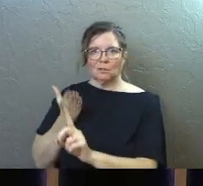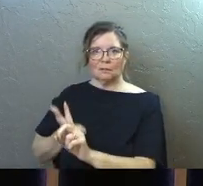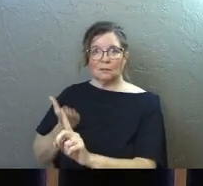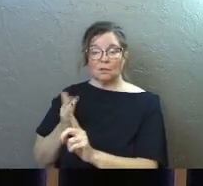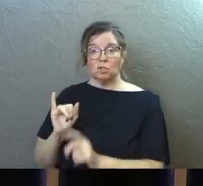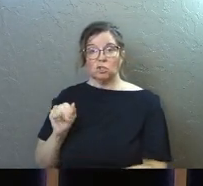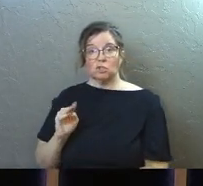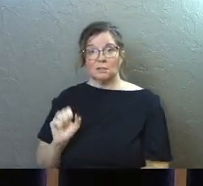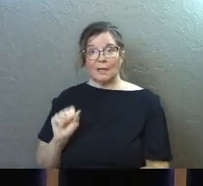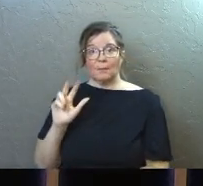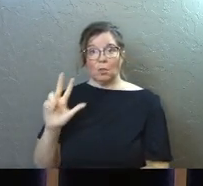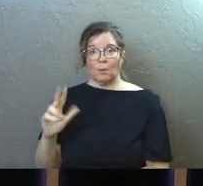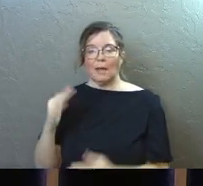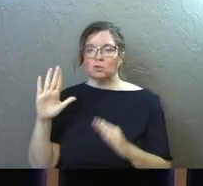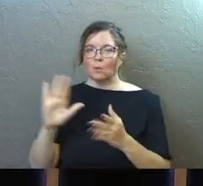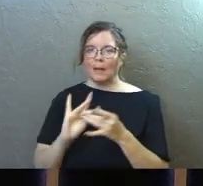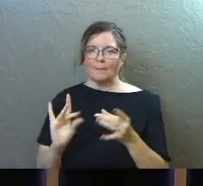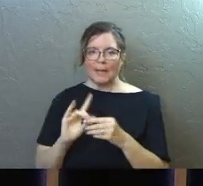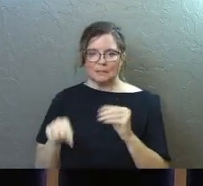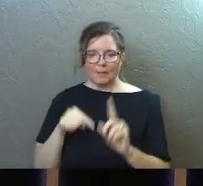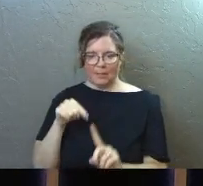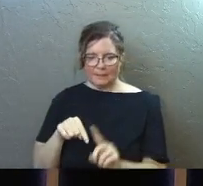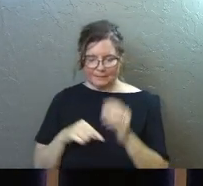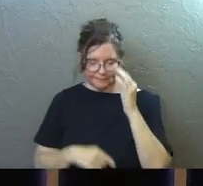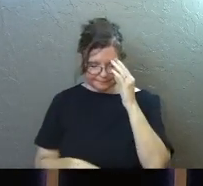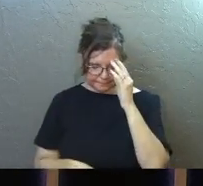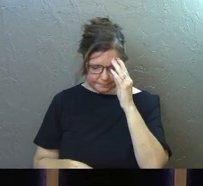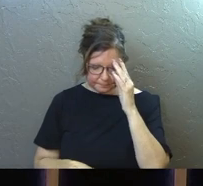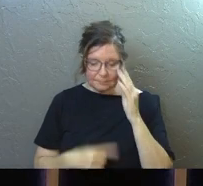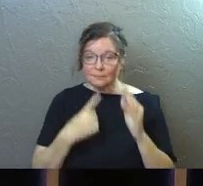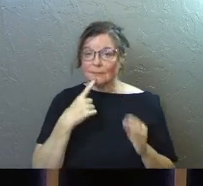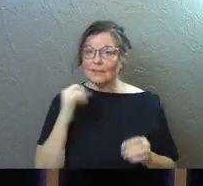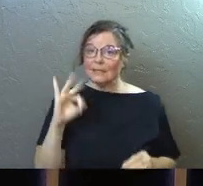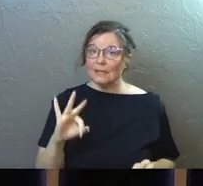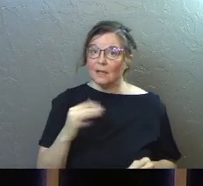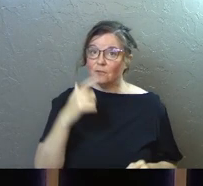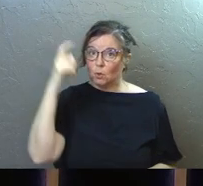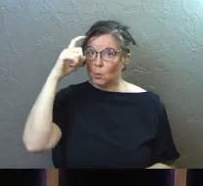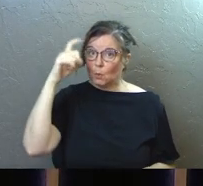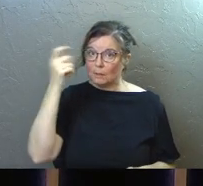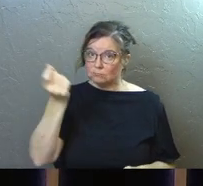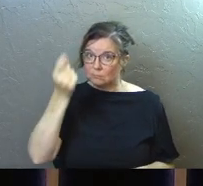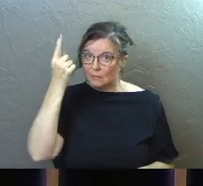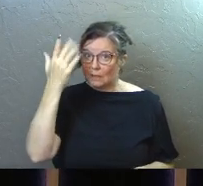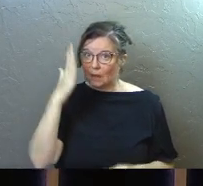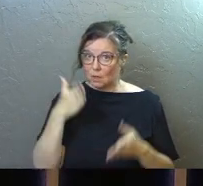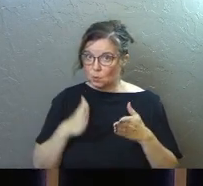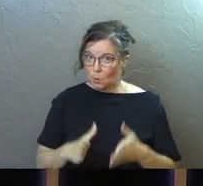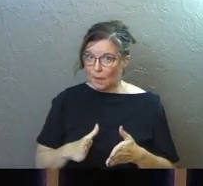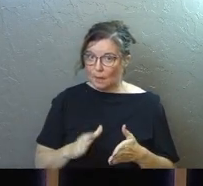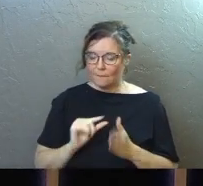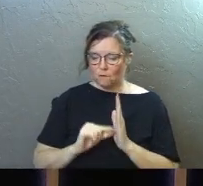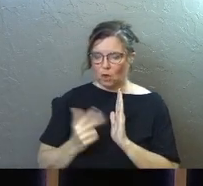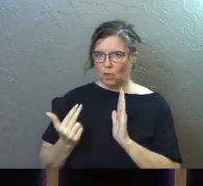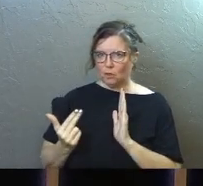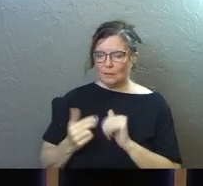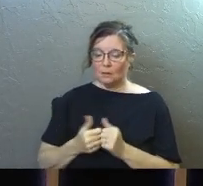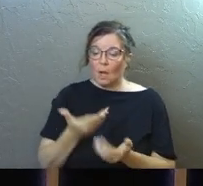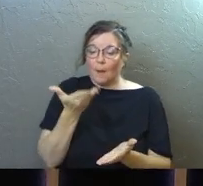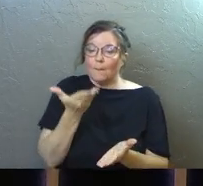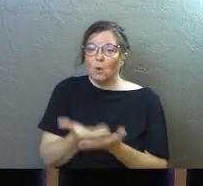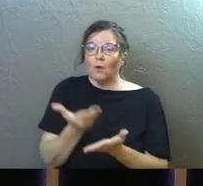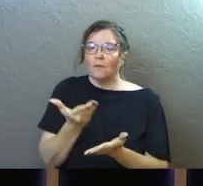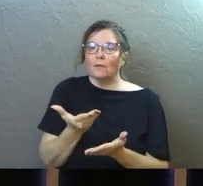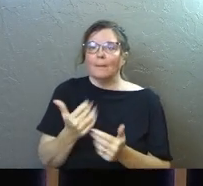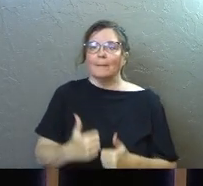So James three has a great passage about this. He says, if you are wise and understand God's way, verse 13, prove